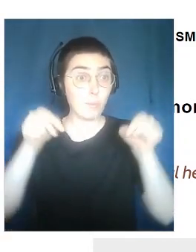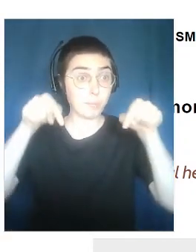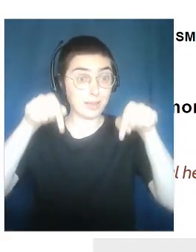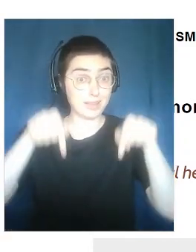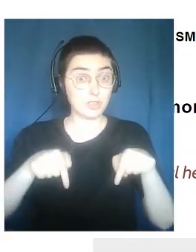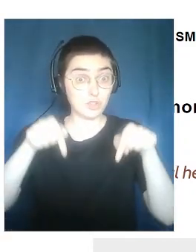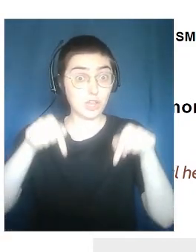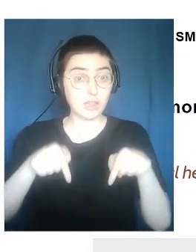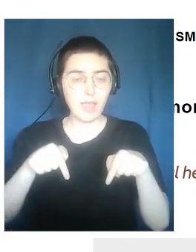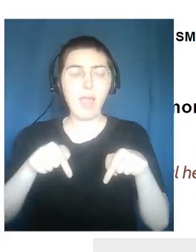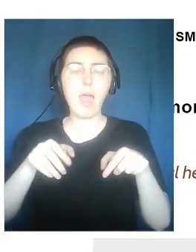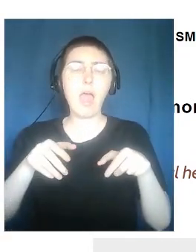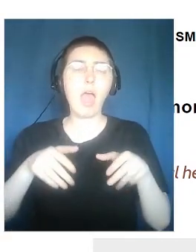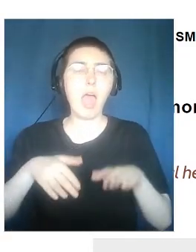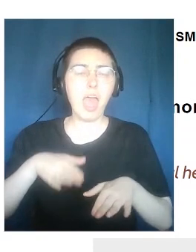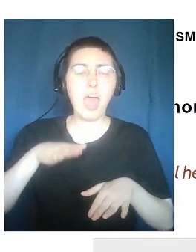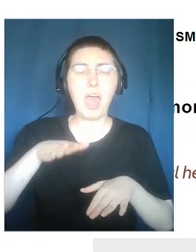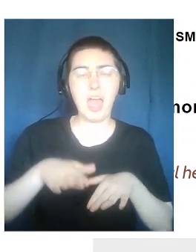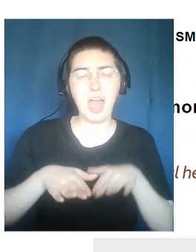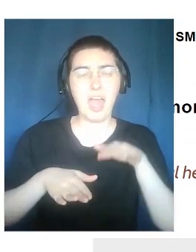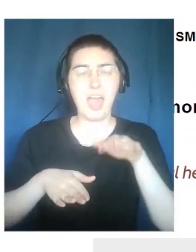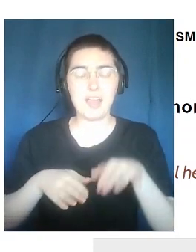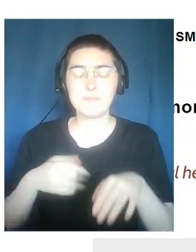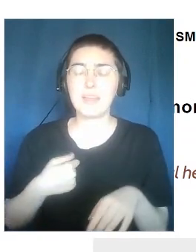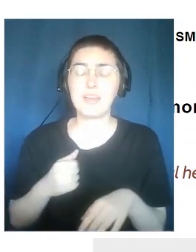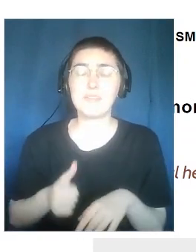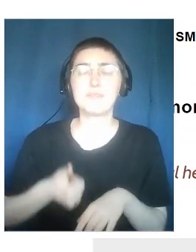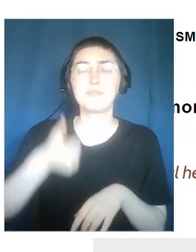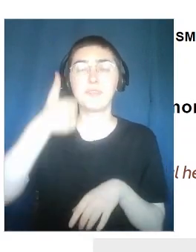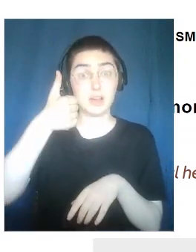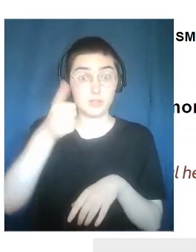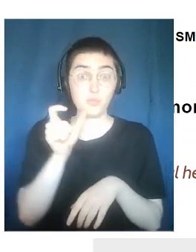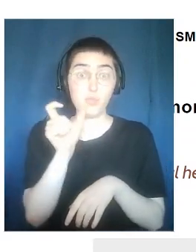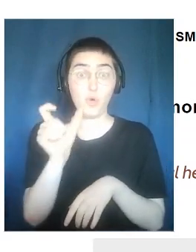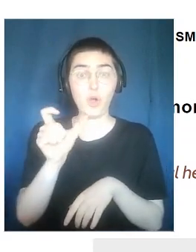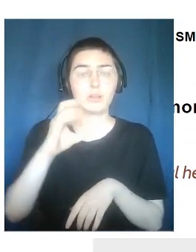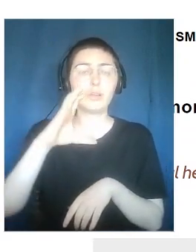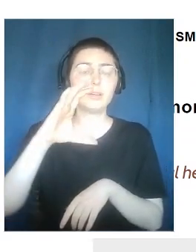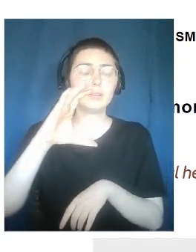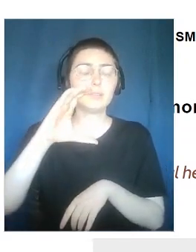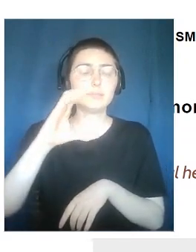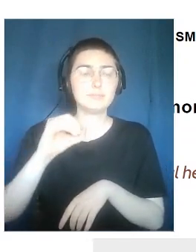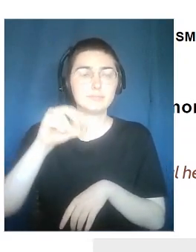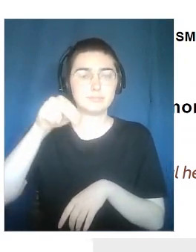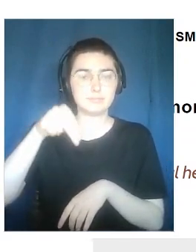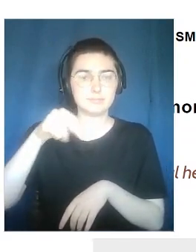word that I want to pronounce is Shell.